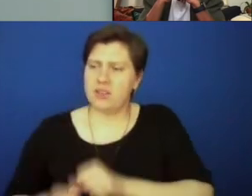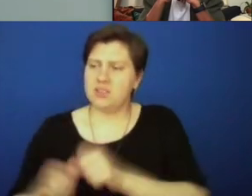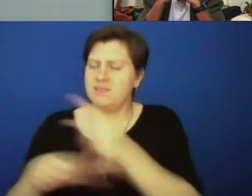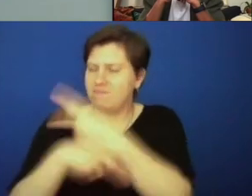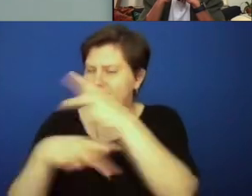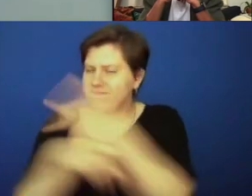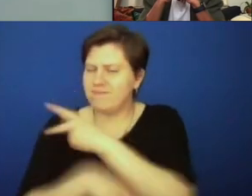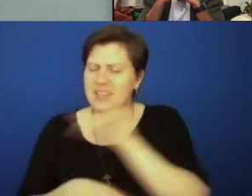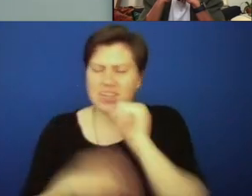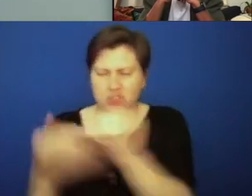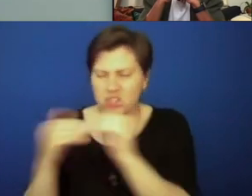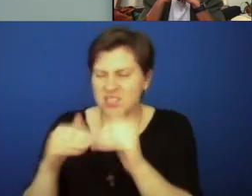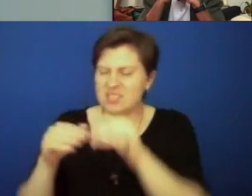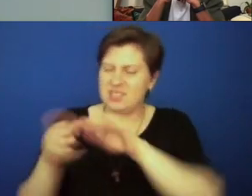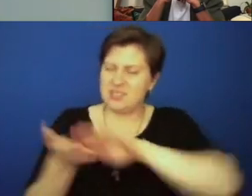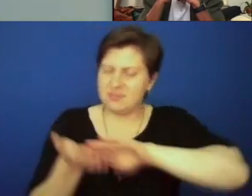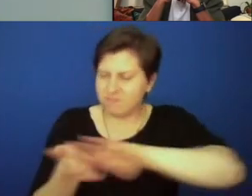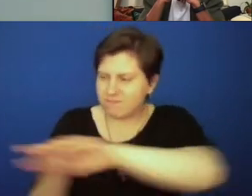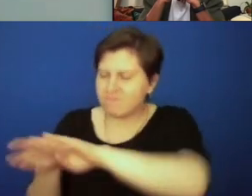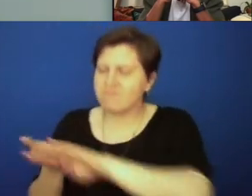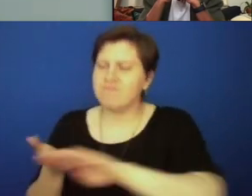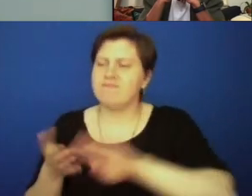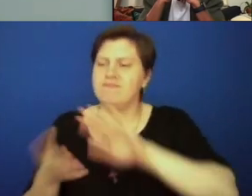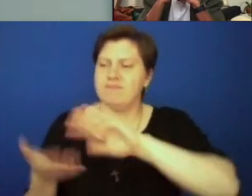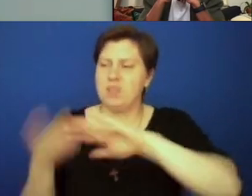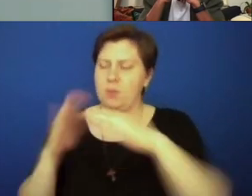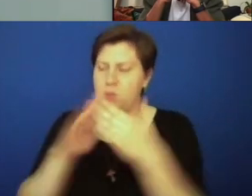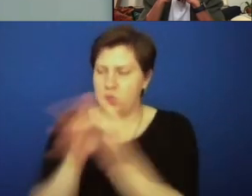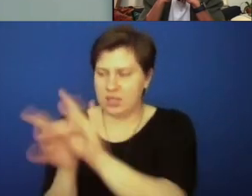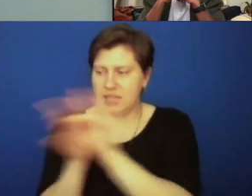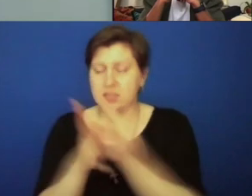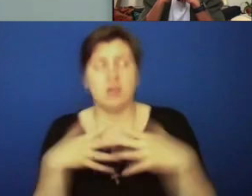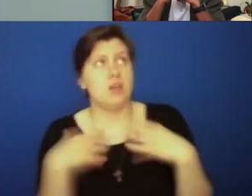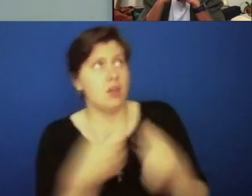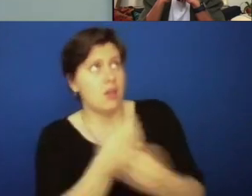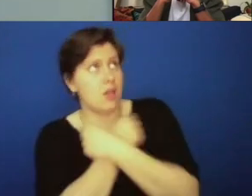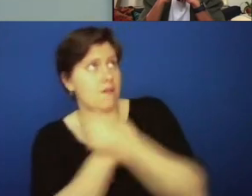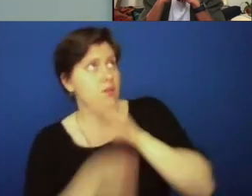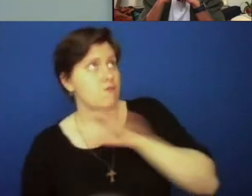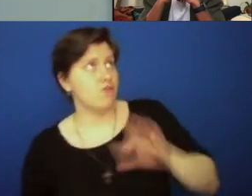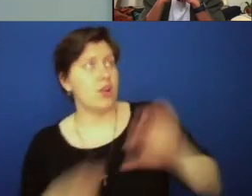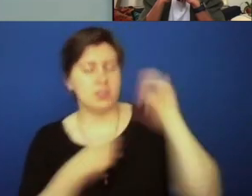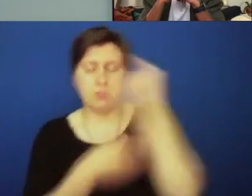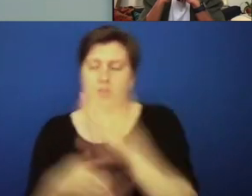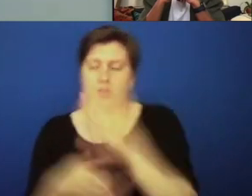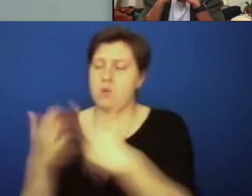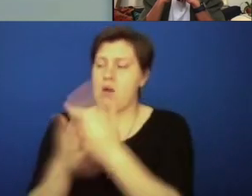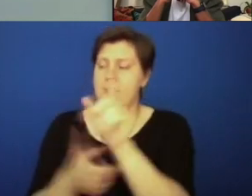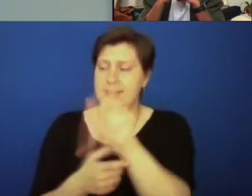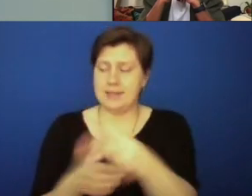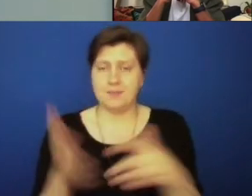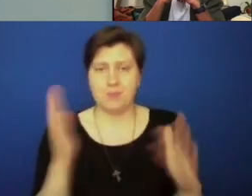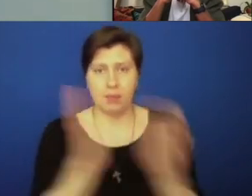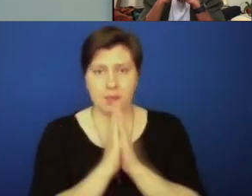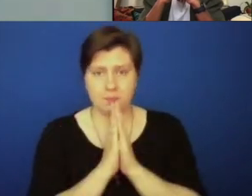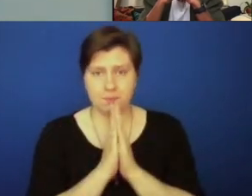root out any form of injustice within our communities and to bring the healing love of Christ to all in need. Amen.